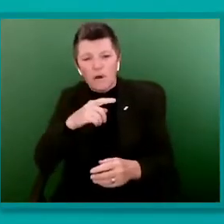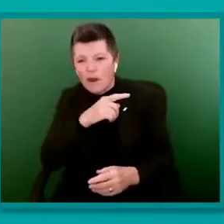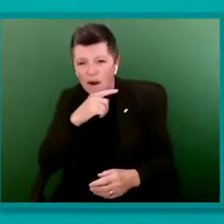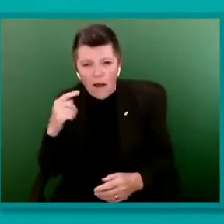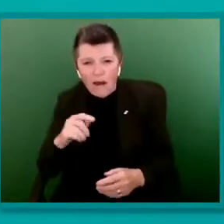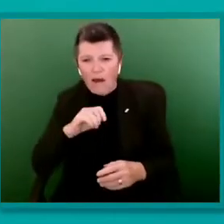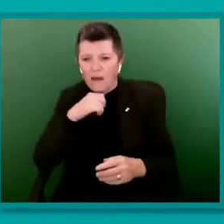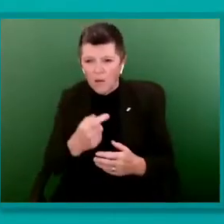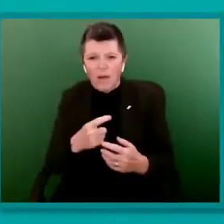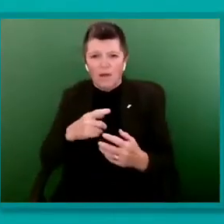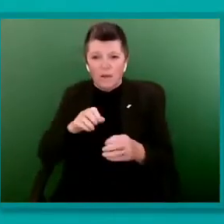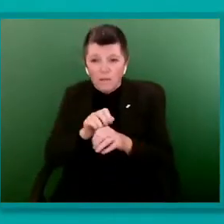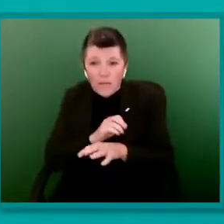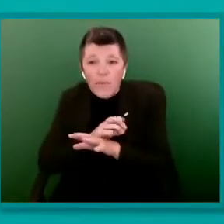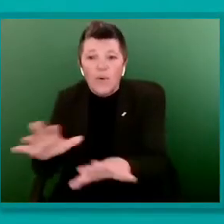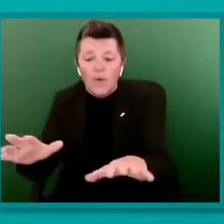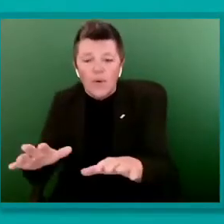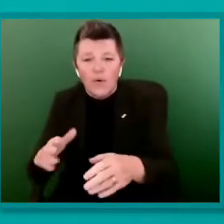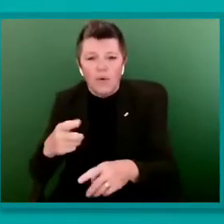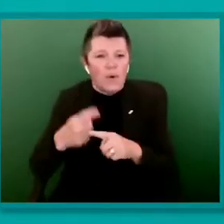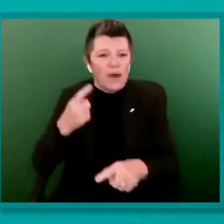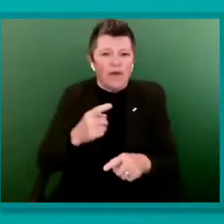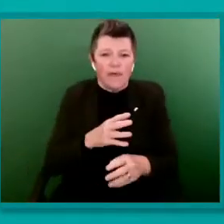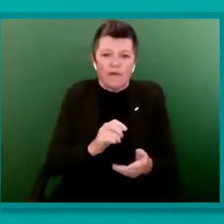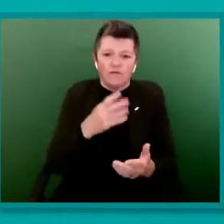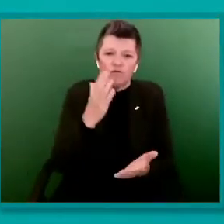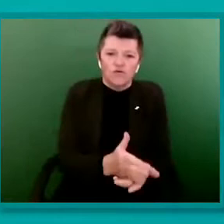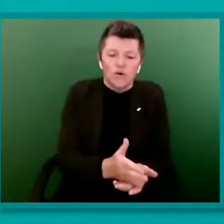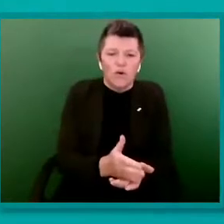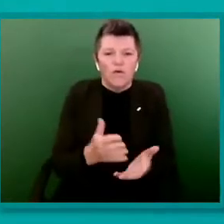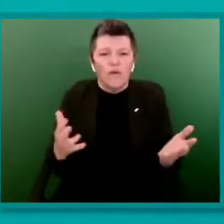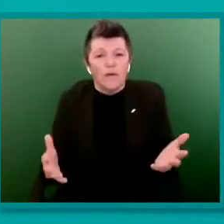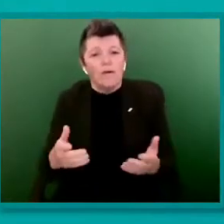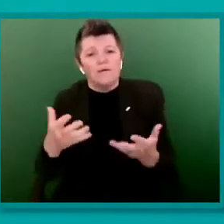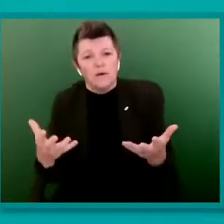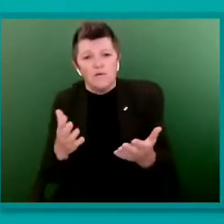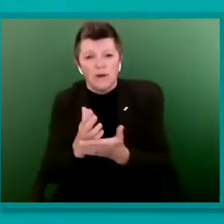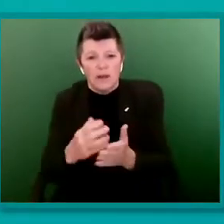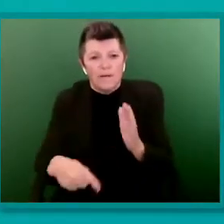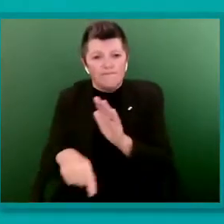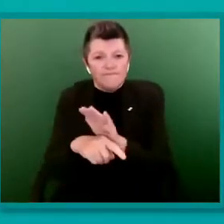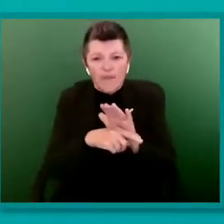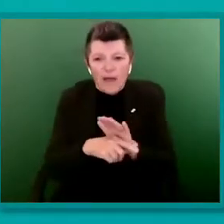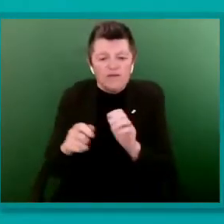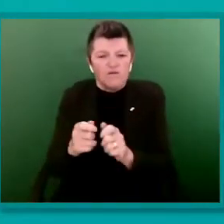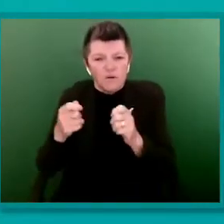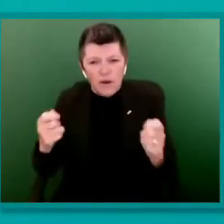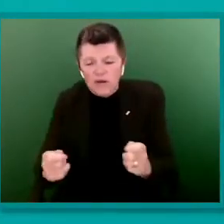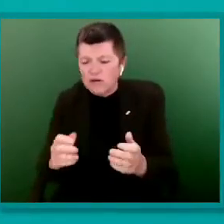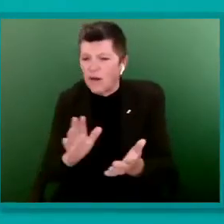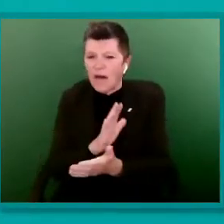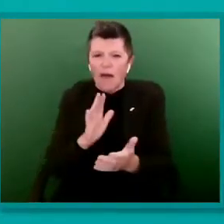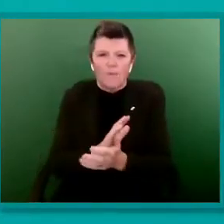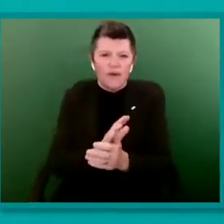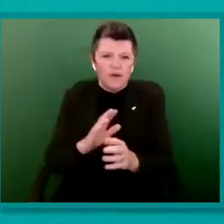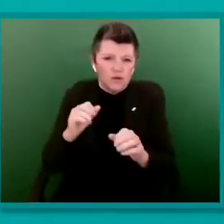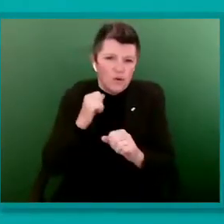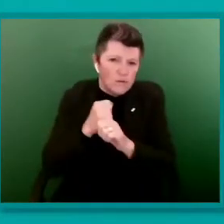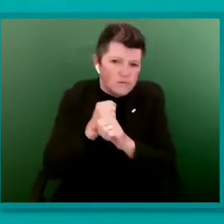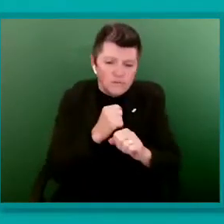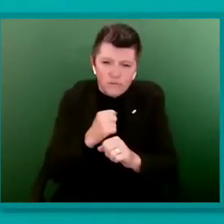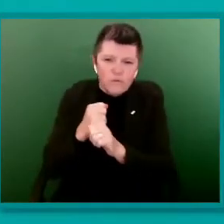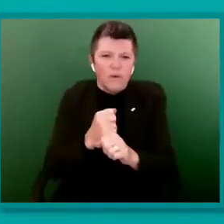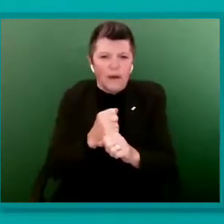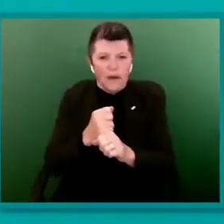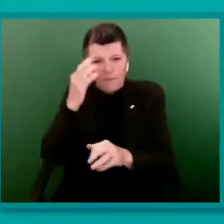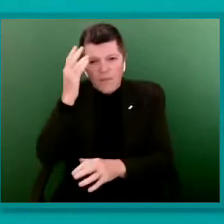And with an often hostile press that's only too happy to help perpetuate myths which can spread like wildfire unchecked on social